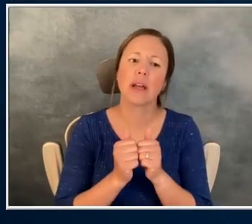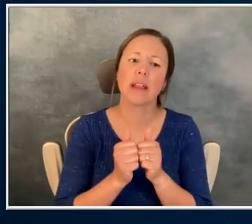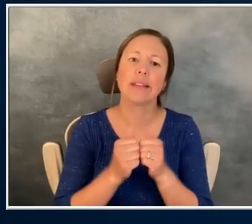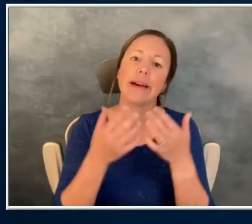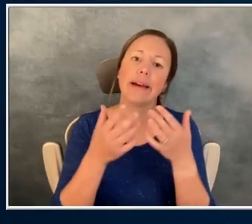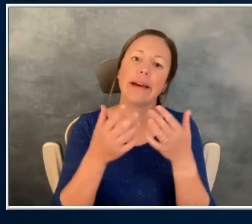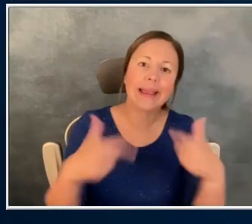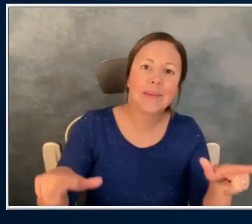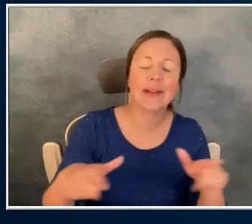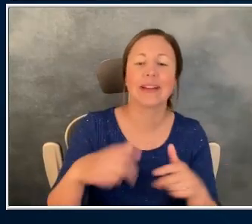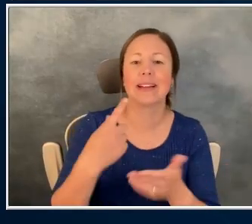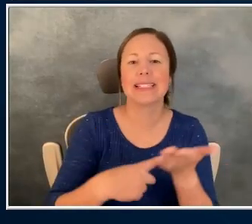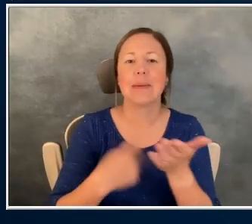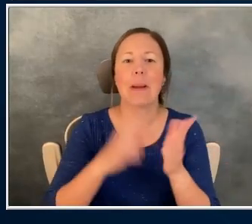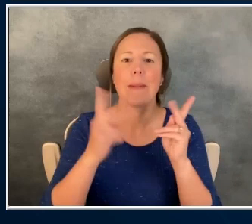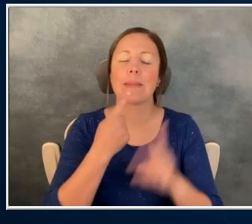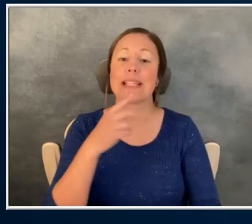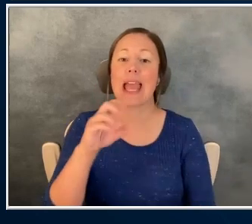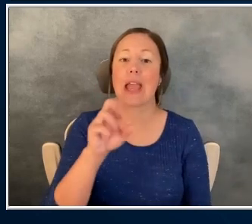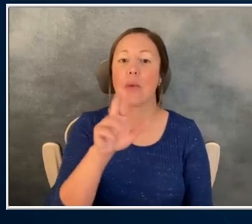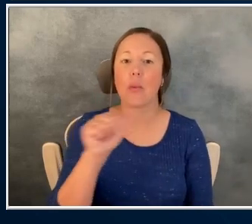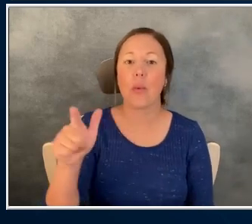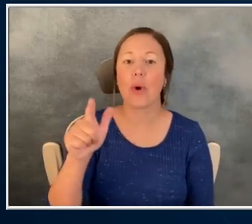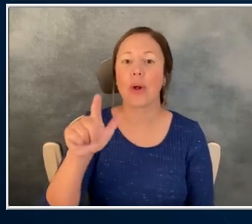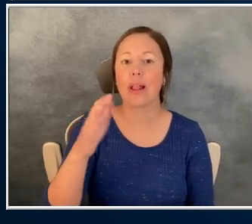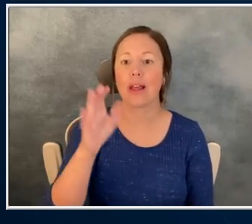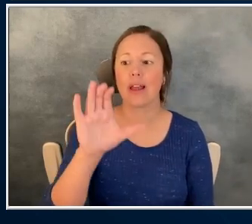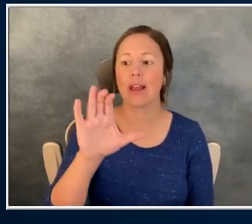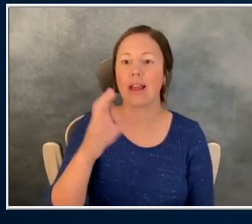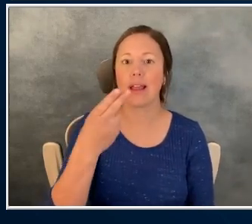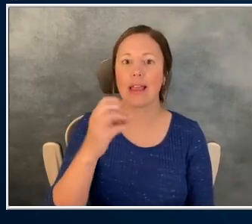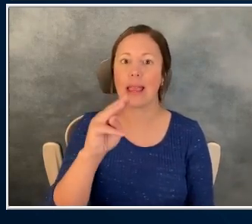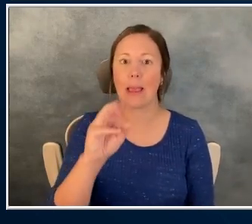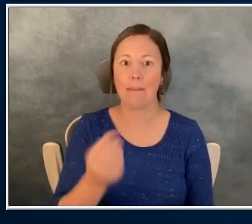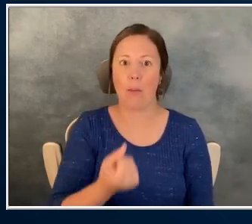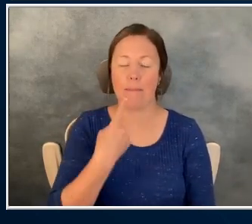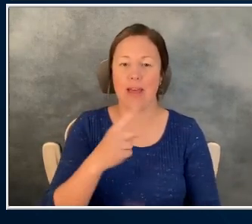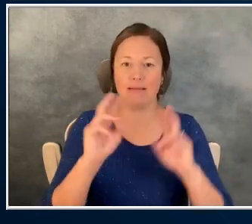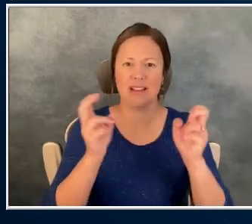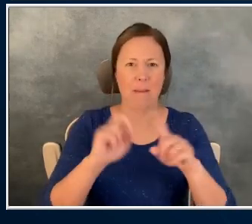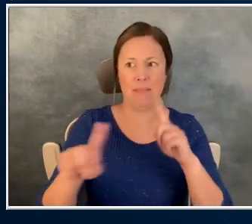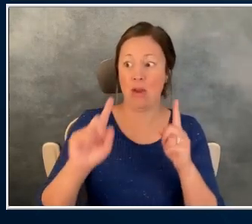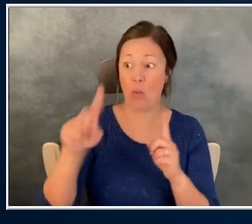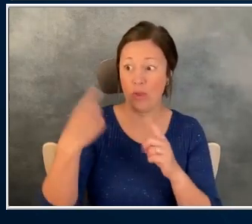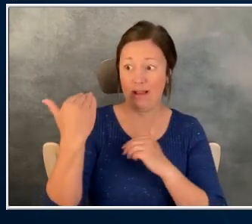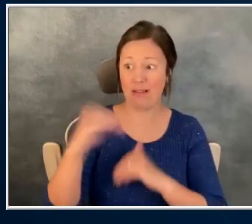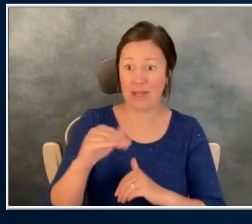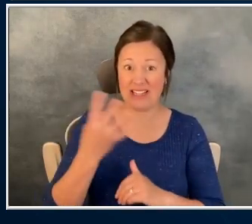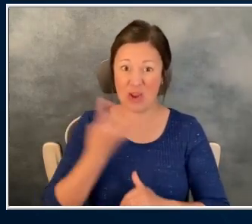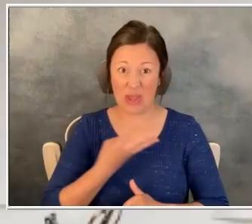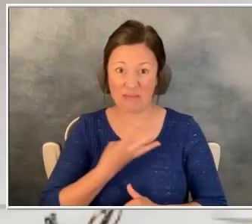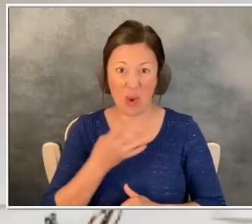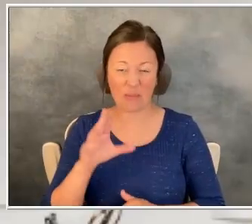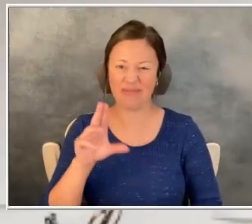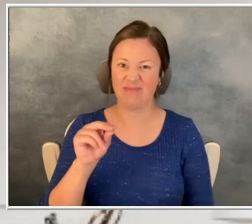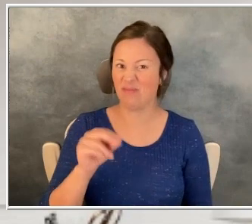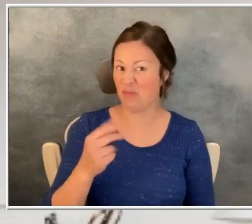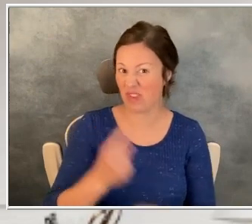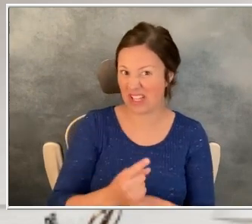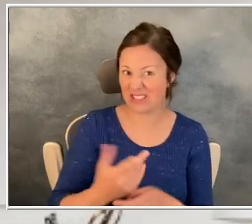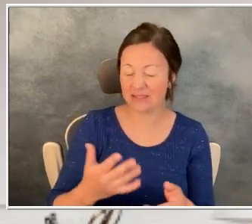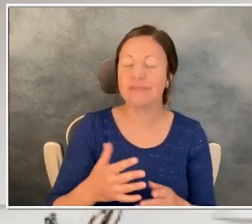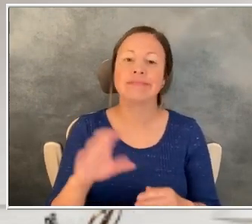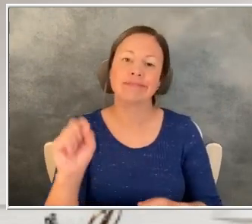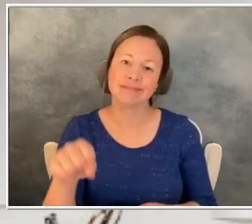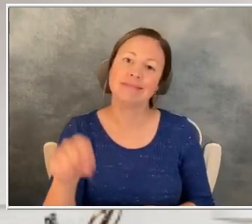people say oral chemo pills, but the treatments aren't limited to just chemotherapy, right? Yeah, that's correct. Uh, you know, it's, you kind of hear